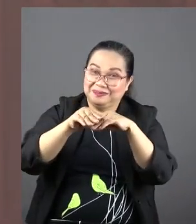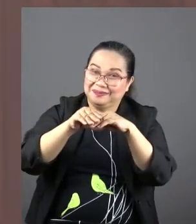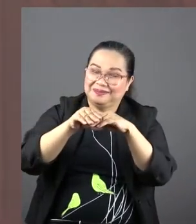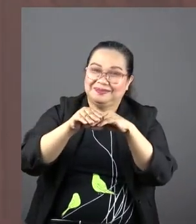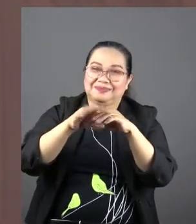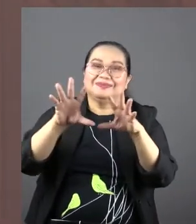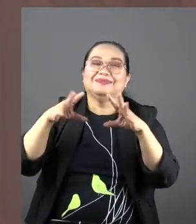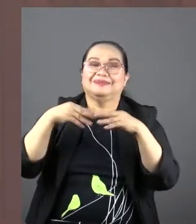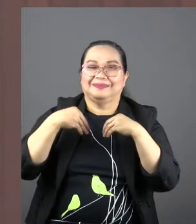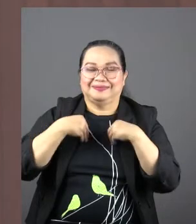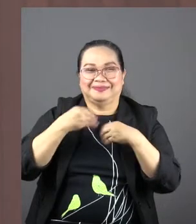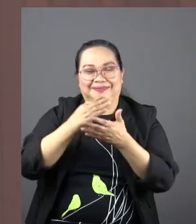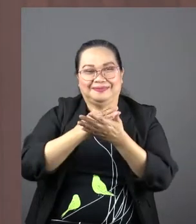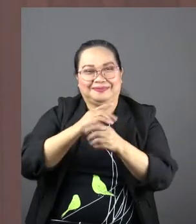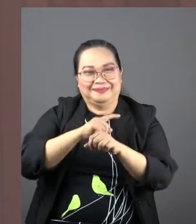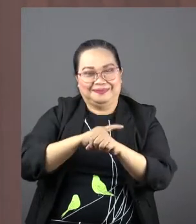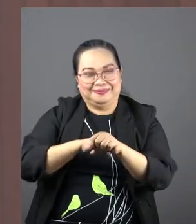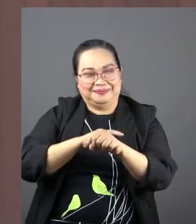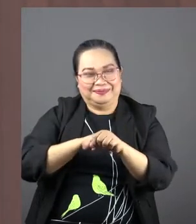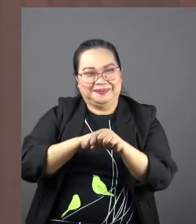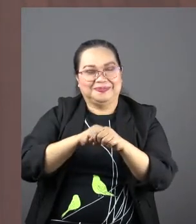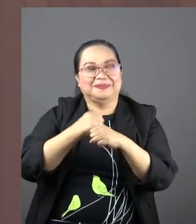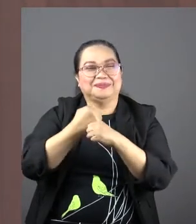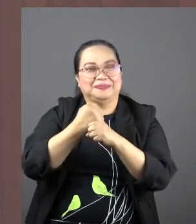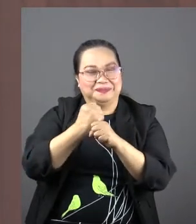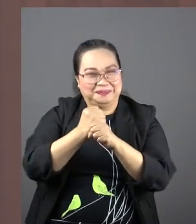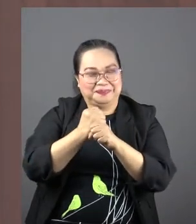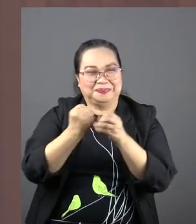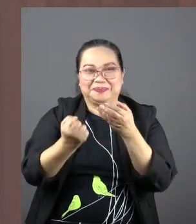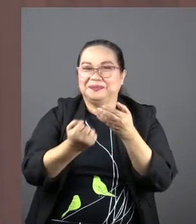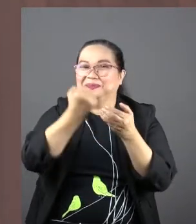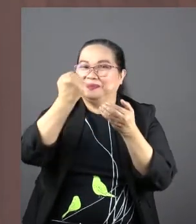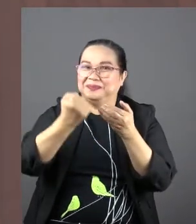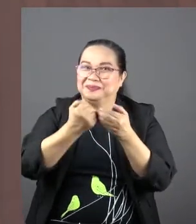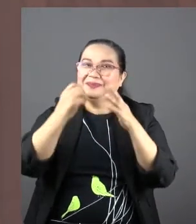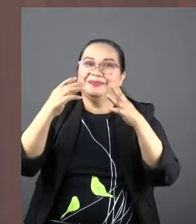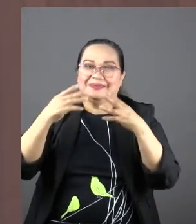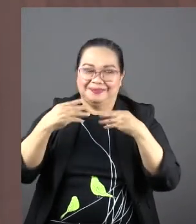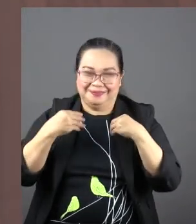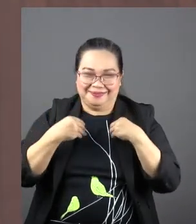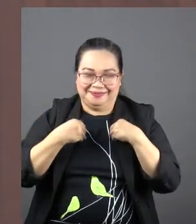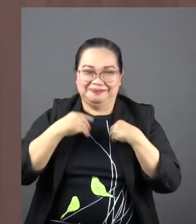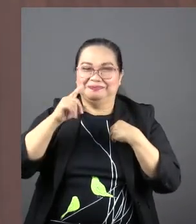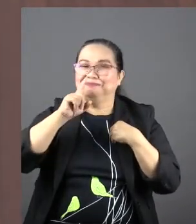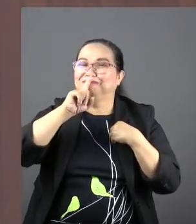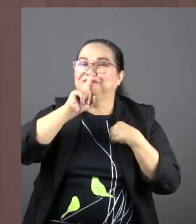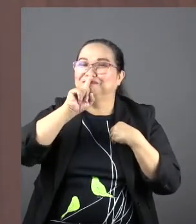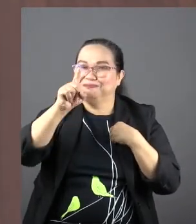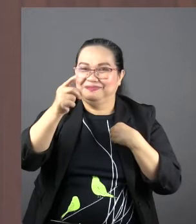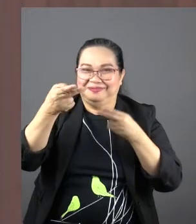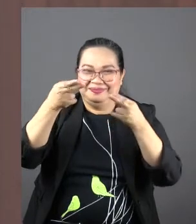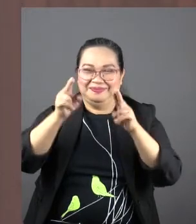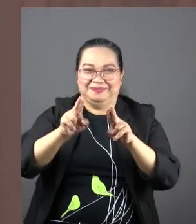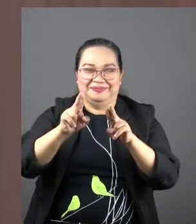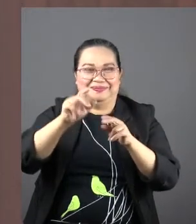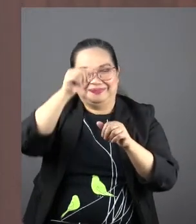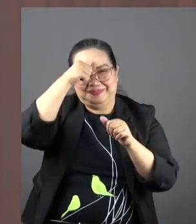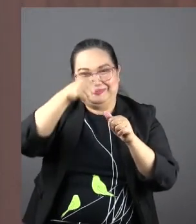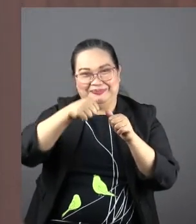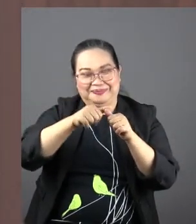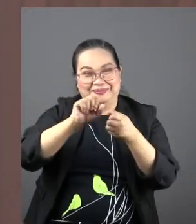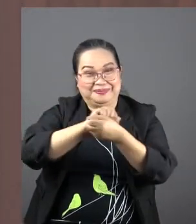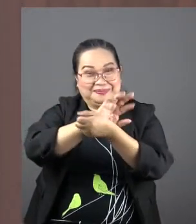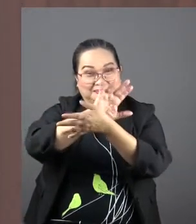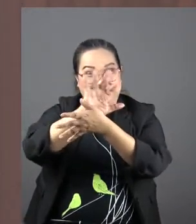and sometimes I will have to simply simply accept this as a fact. I remember when the pandemic